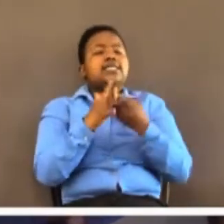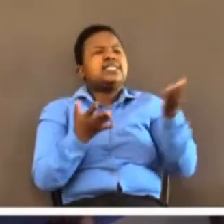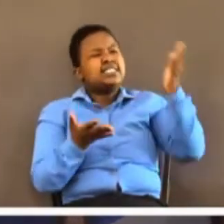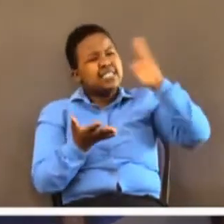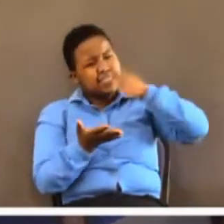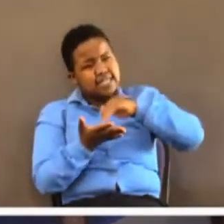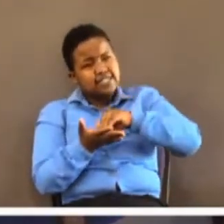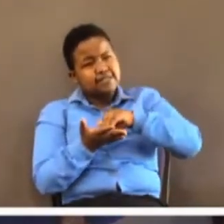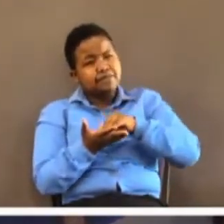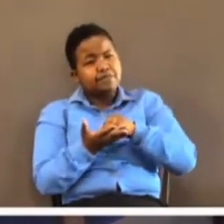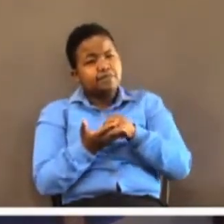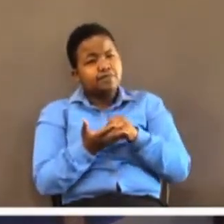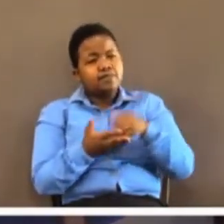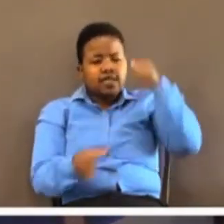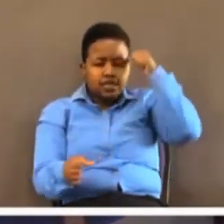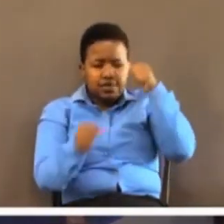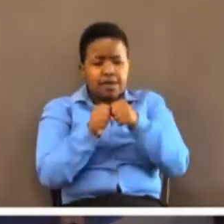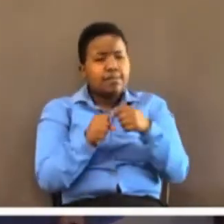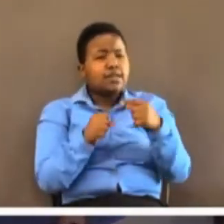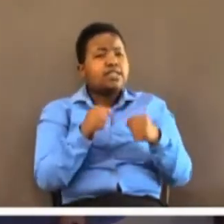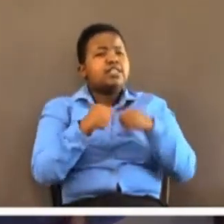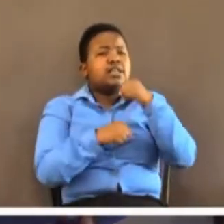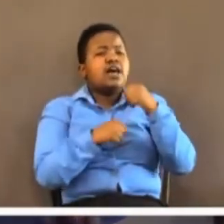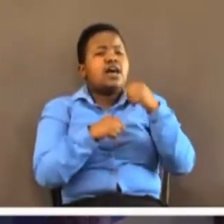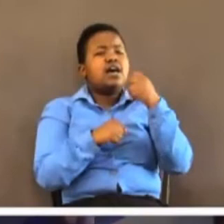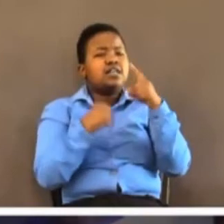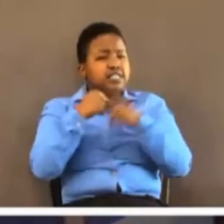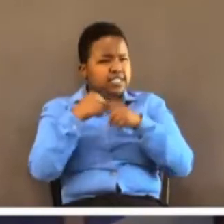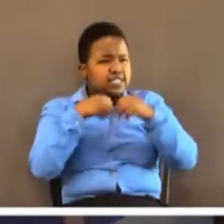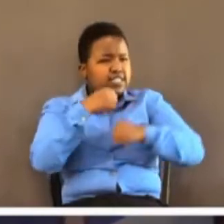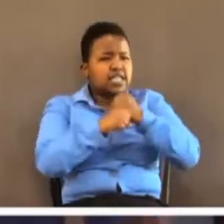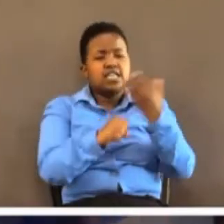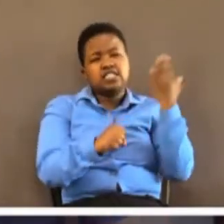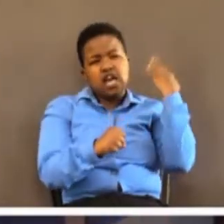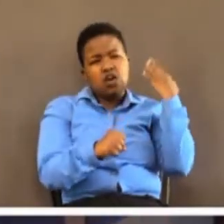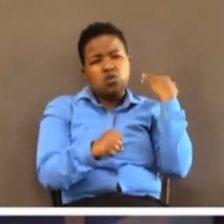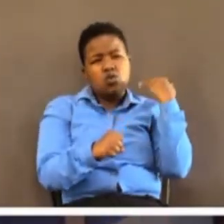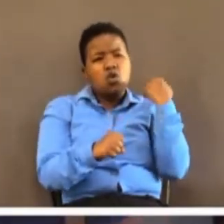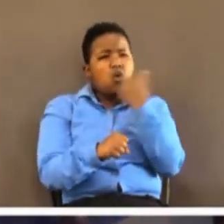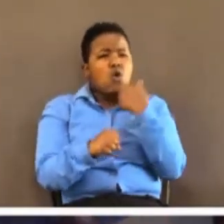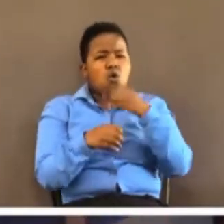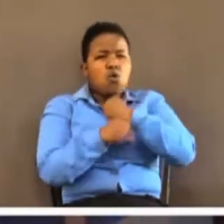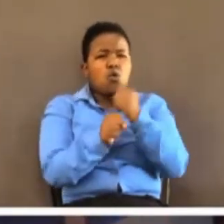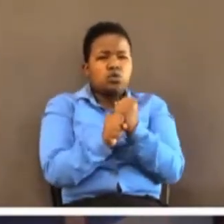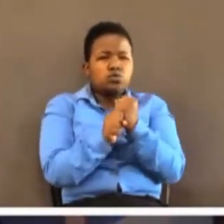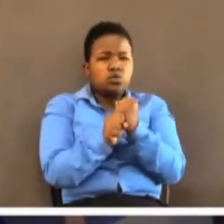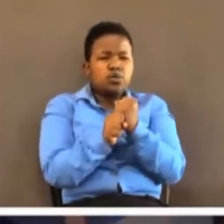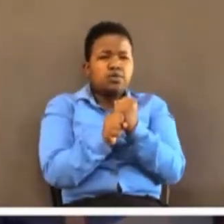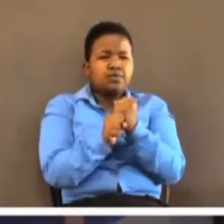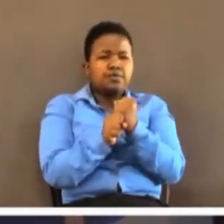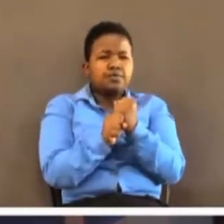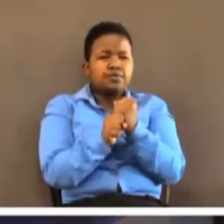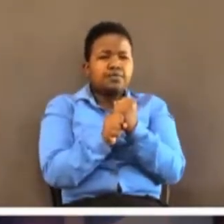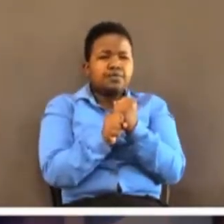again. Remember six years ago I talked to a lady who had committed abortion I think twice or thrice I can't remember very